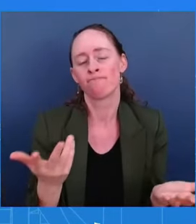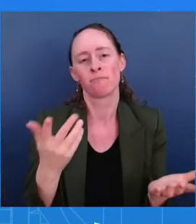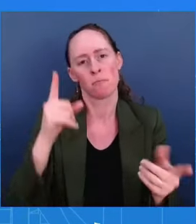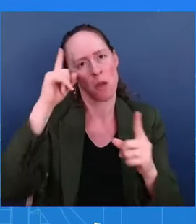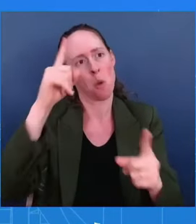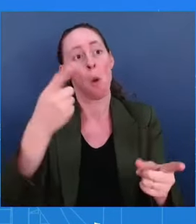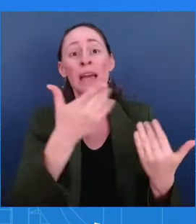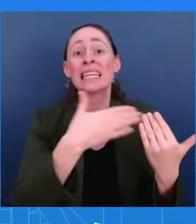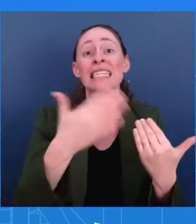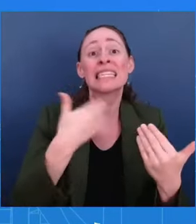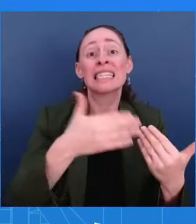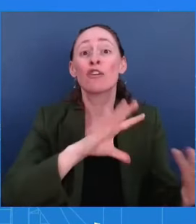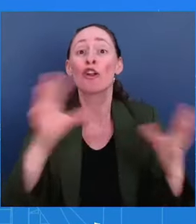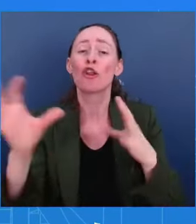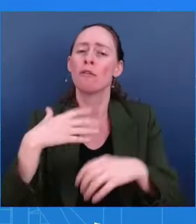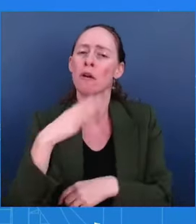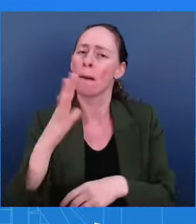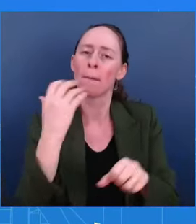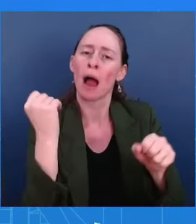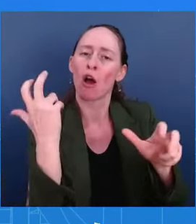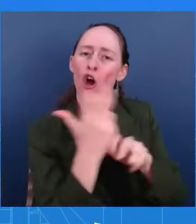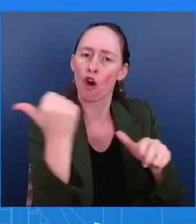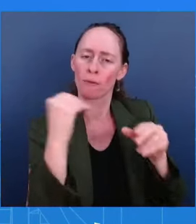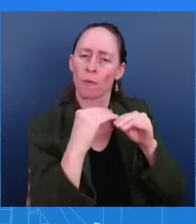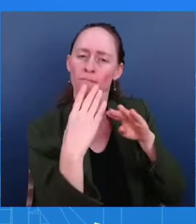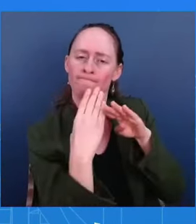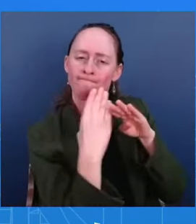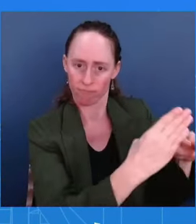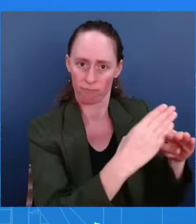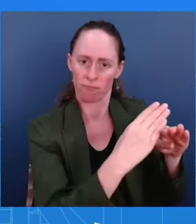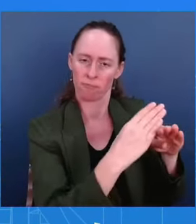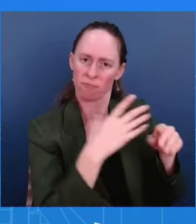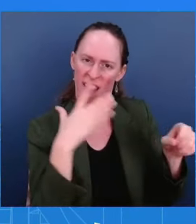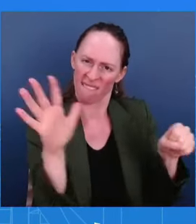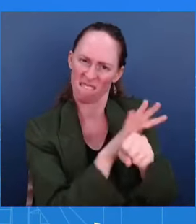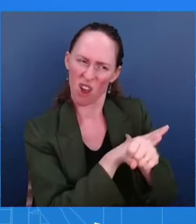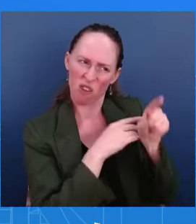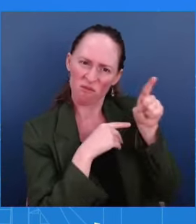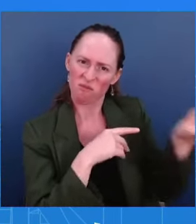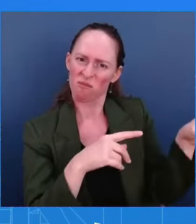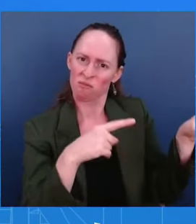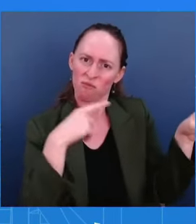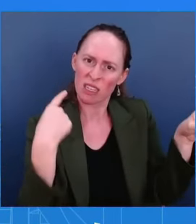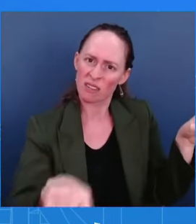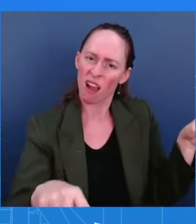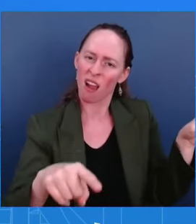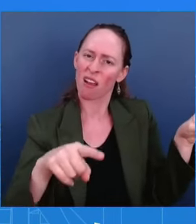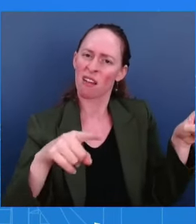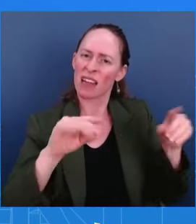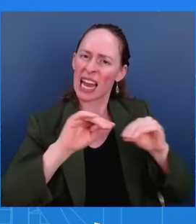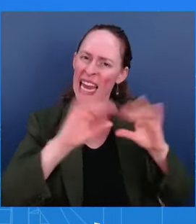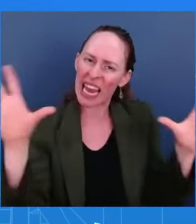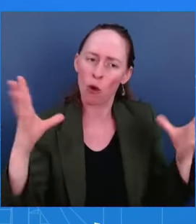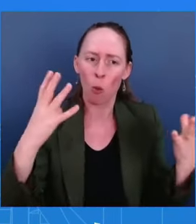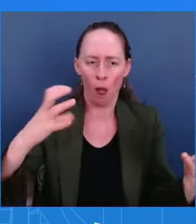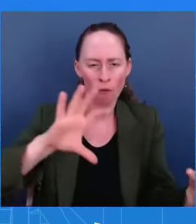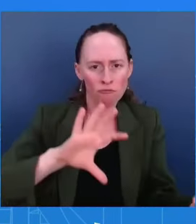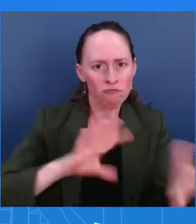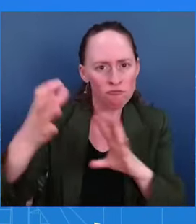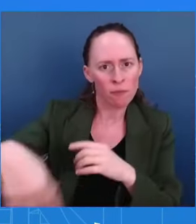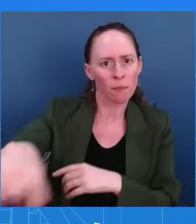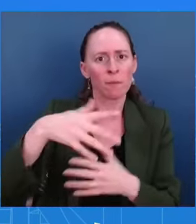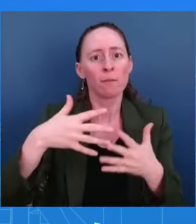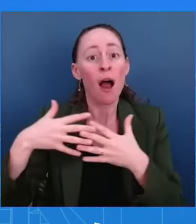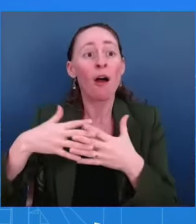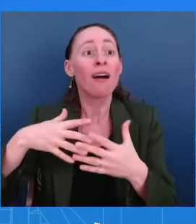bound and determined to try to change and influence the way Americans vote when they go in that ballot box. And that's why